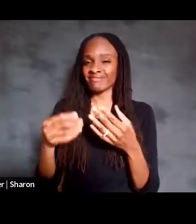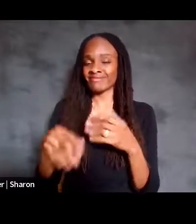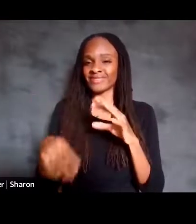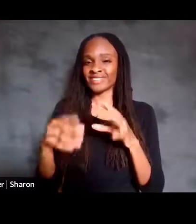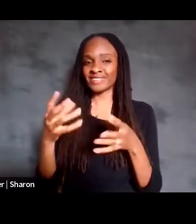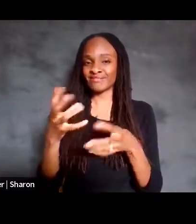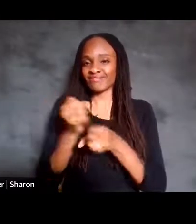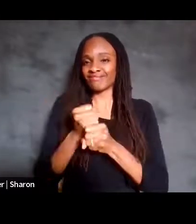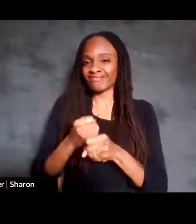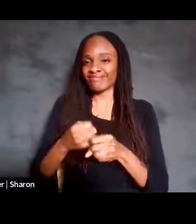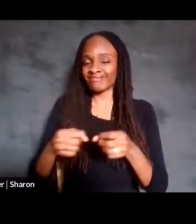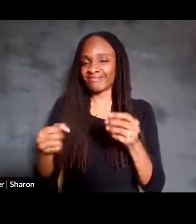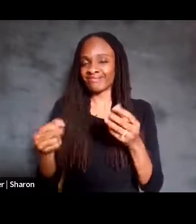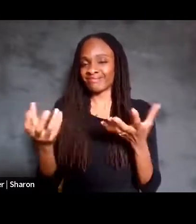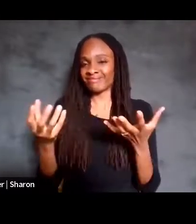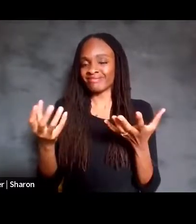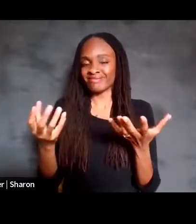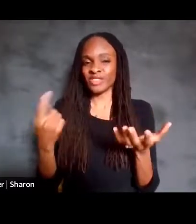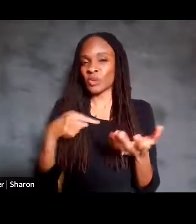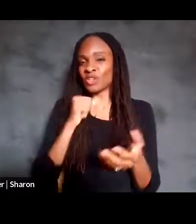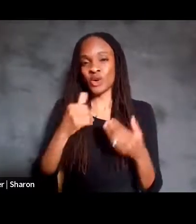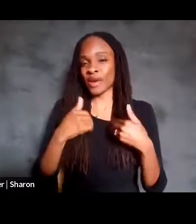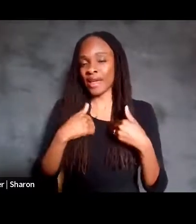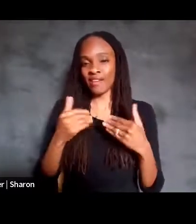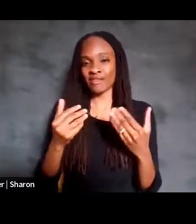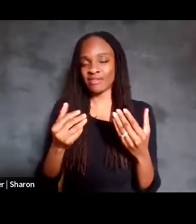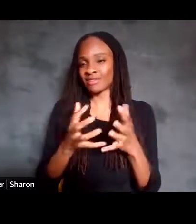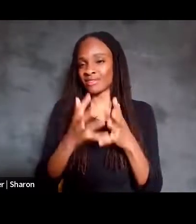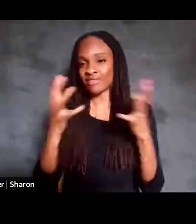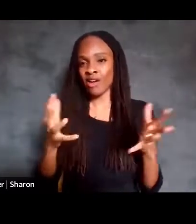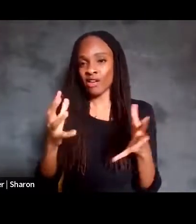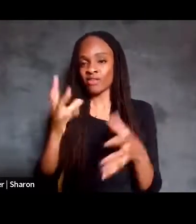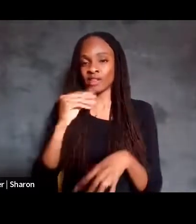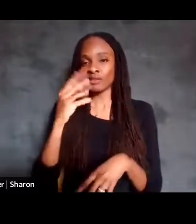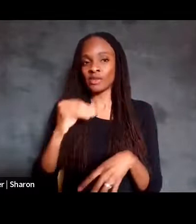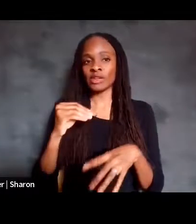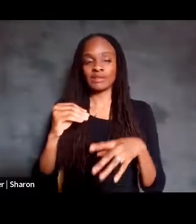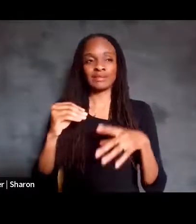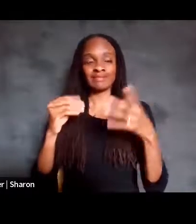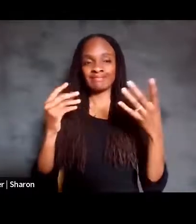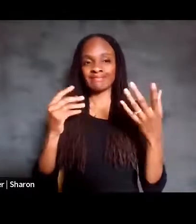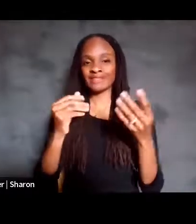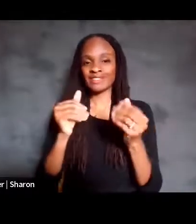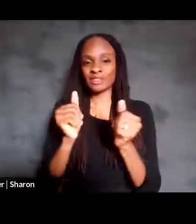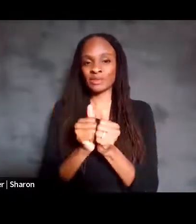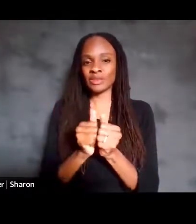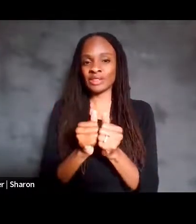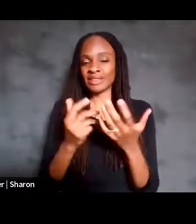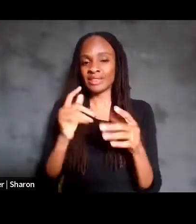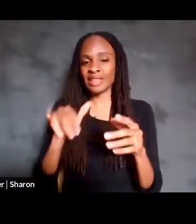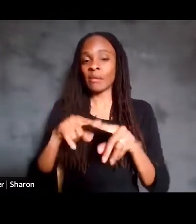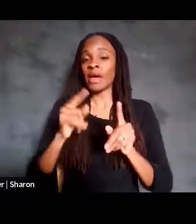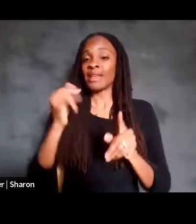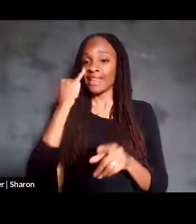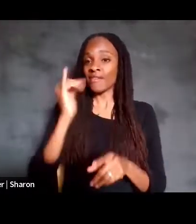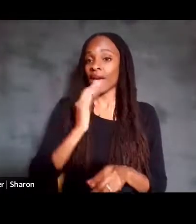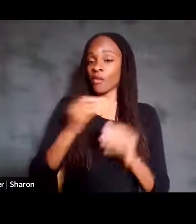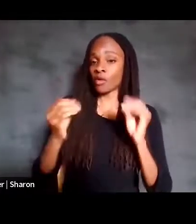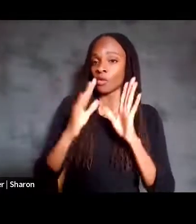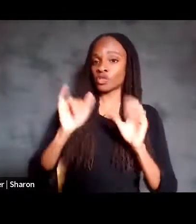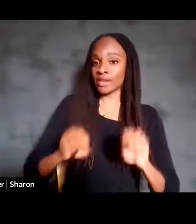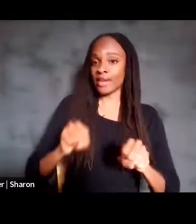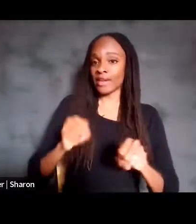there's kind of a lack of research and if our approach could work for individuals with nonverbal autism.